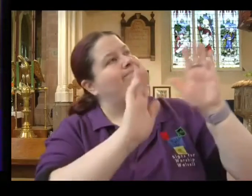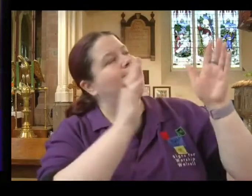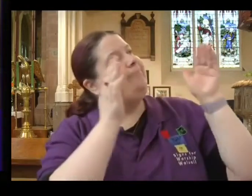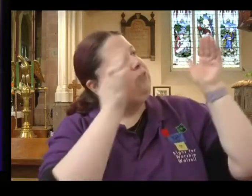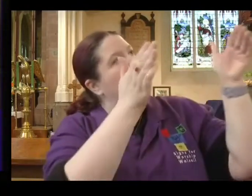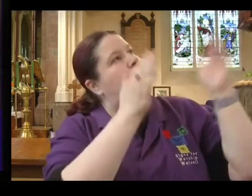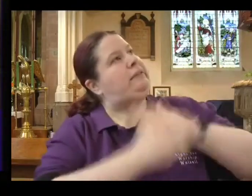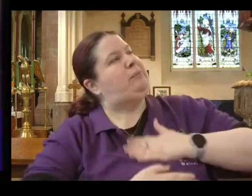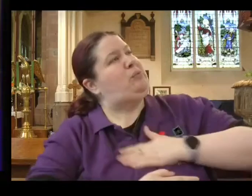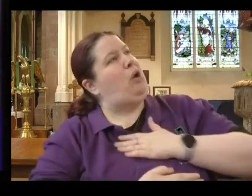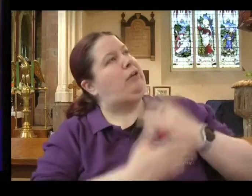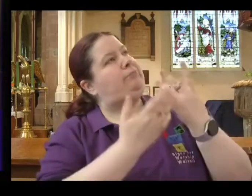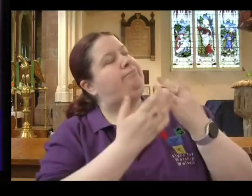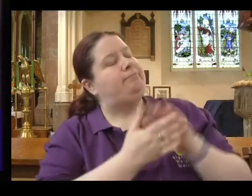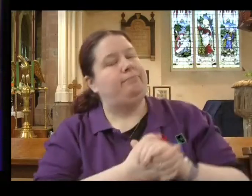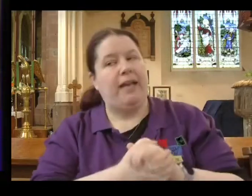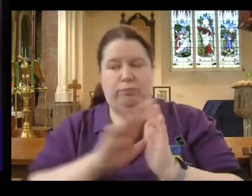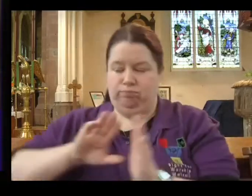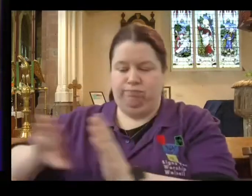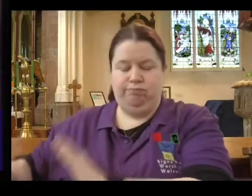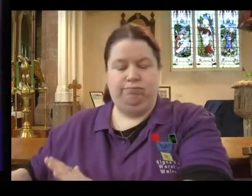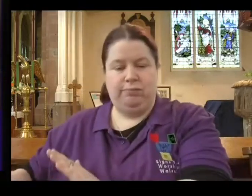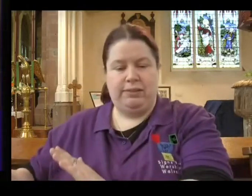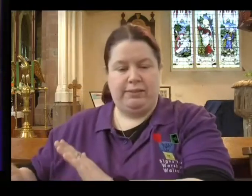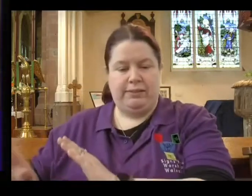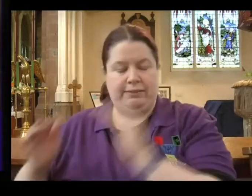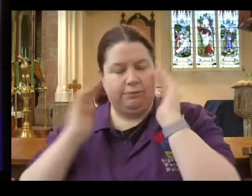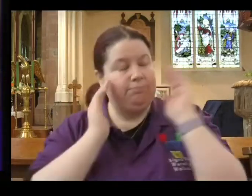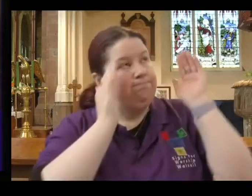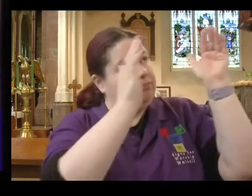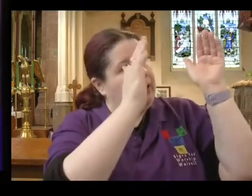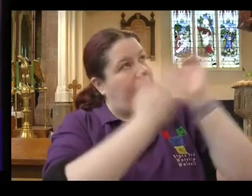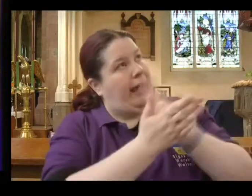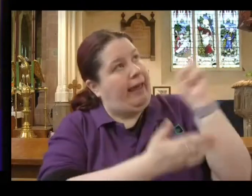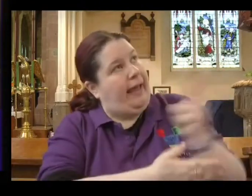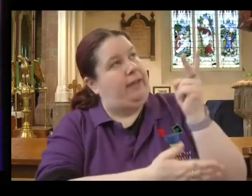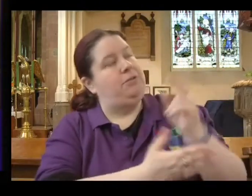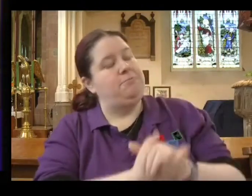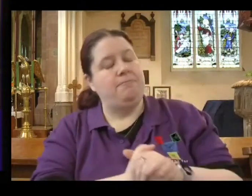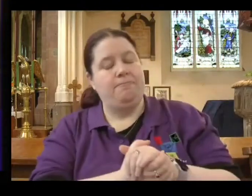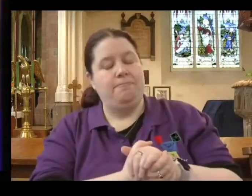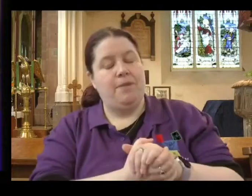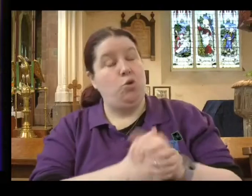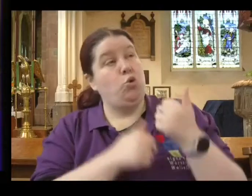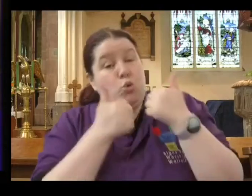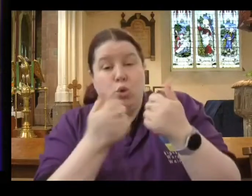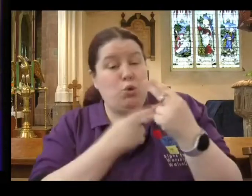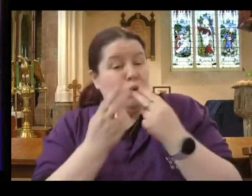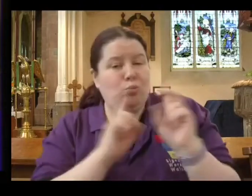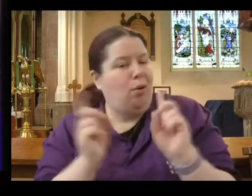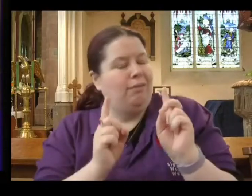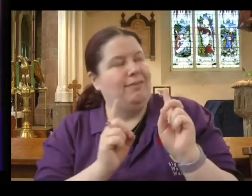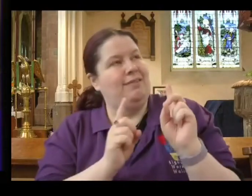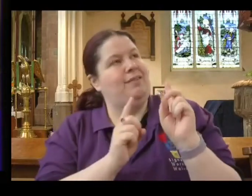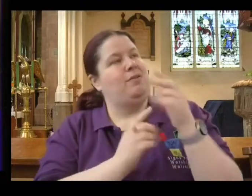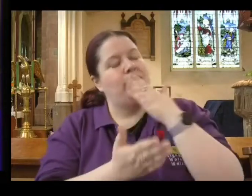hold fast, and return, reorient ourselves. And the good thing is that forgiveness is always possible because God loves